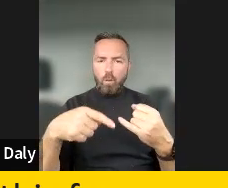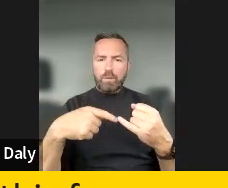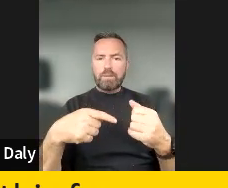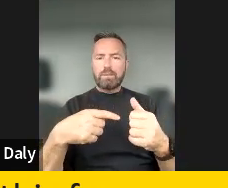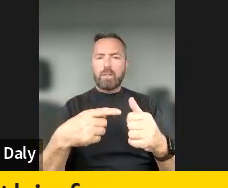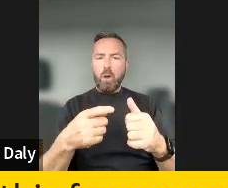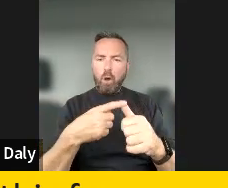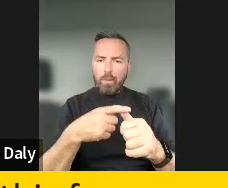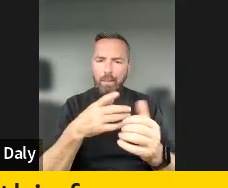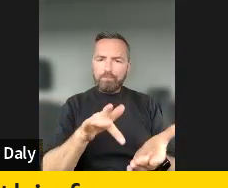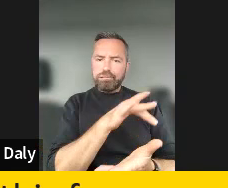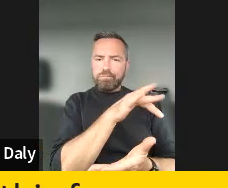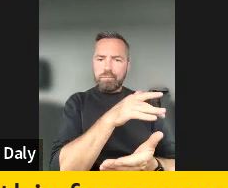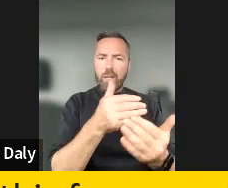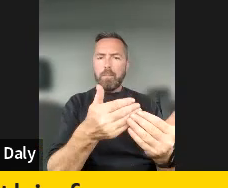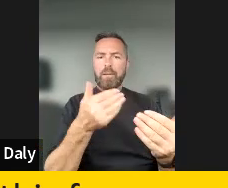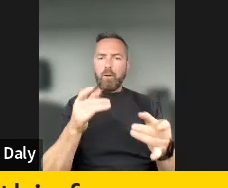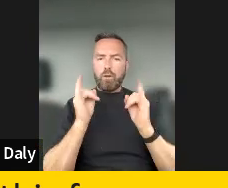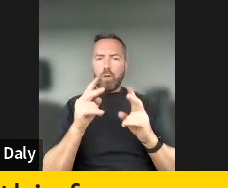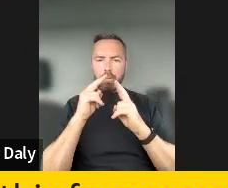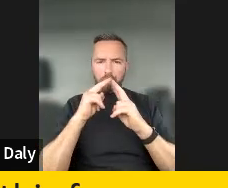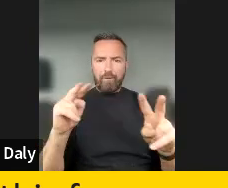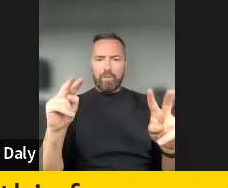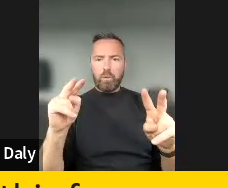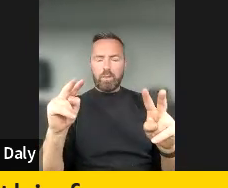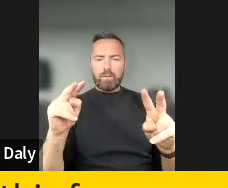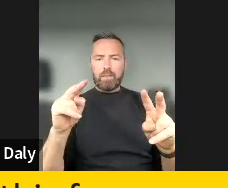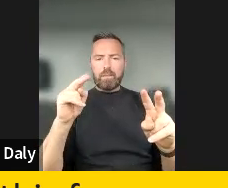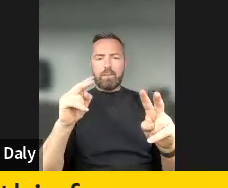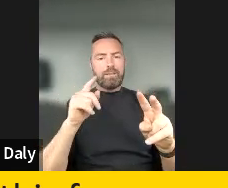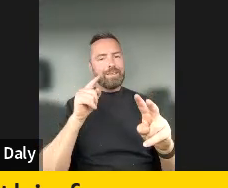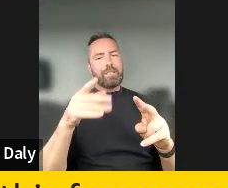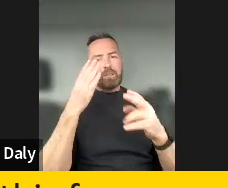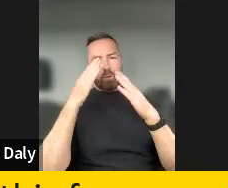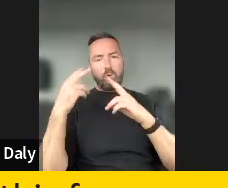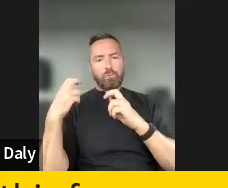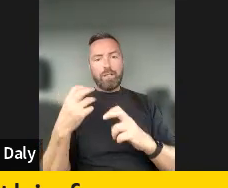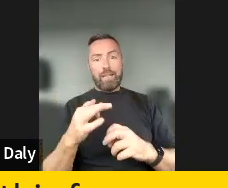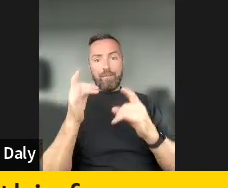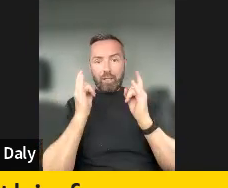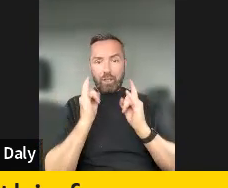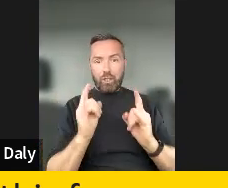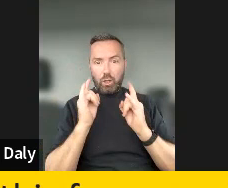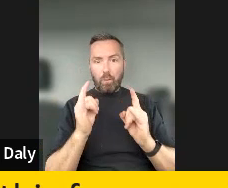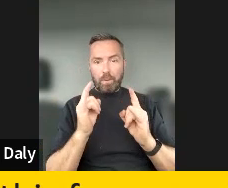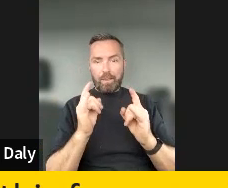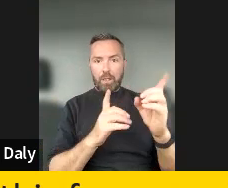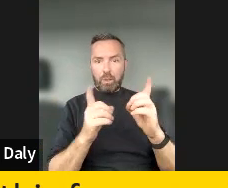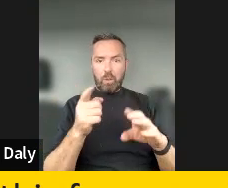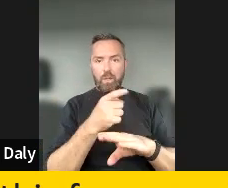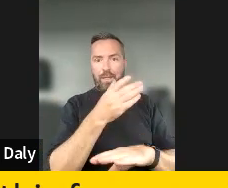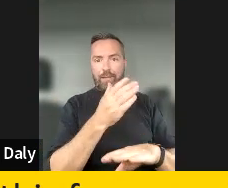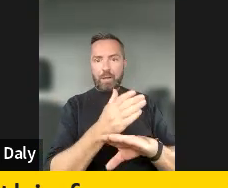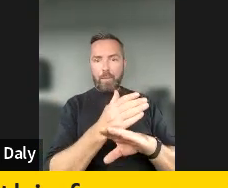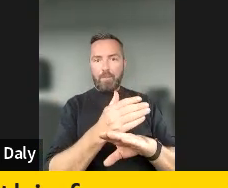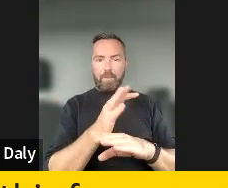is any human review. And there has been research showing that if there were to be human actually doing the, the